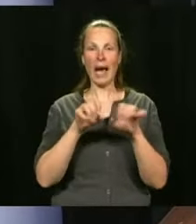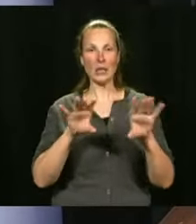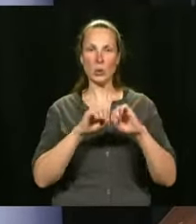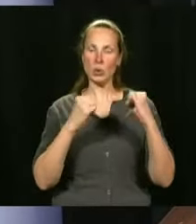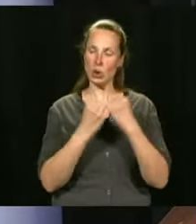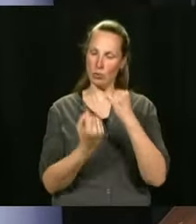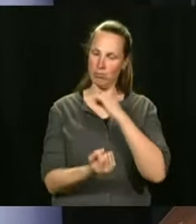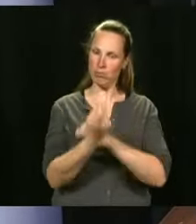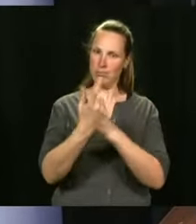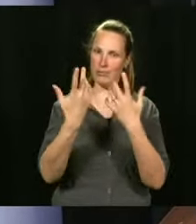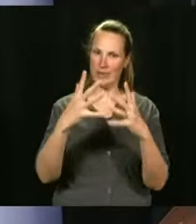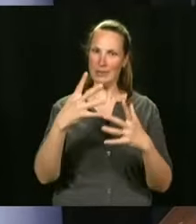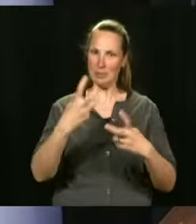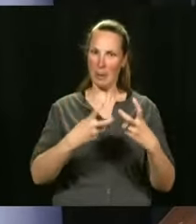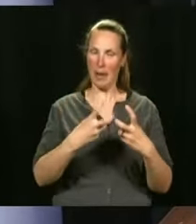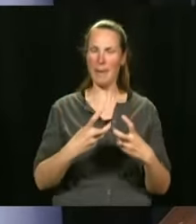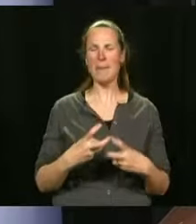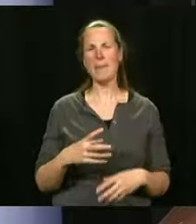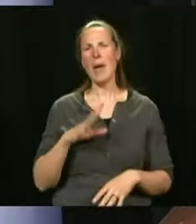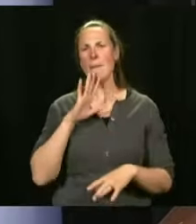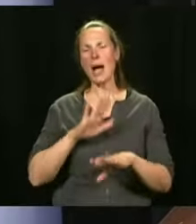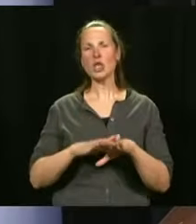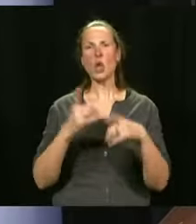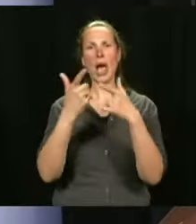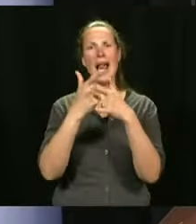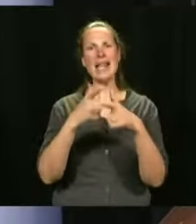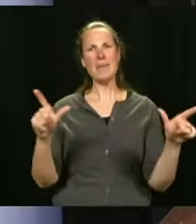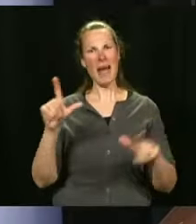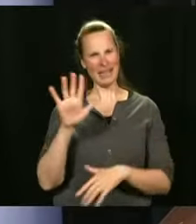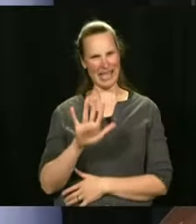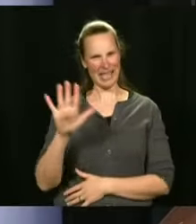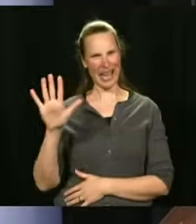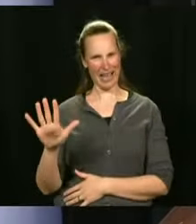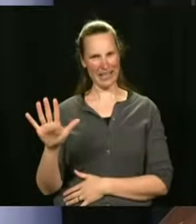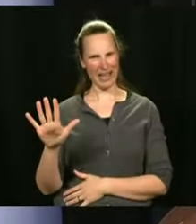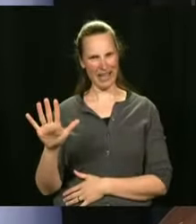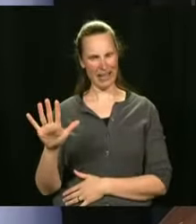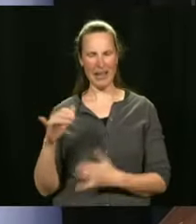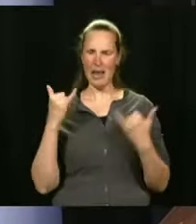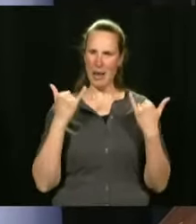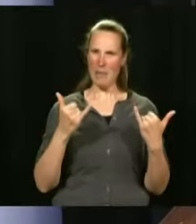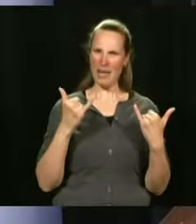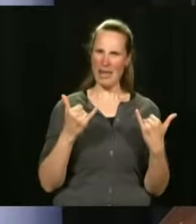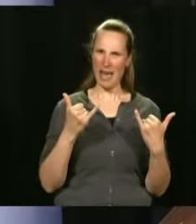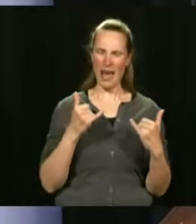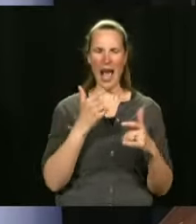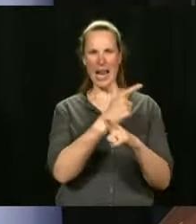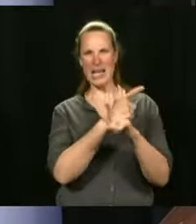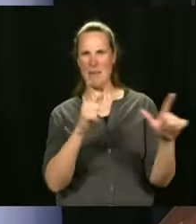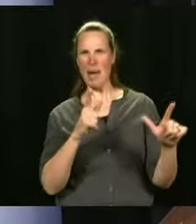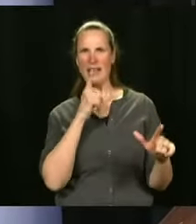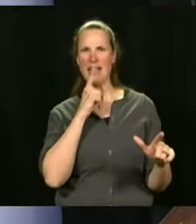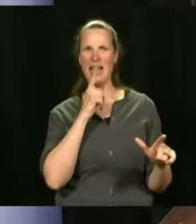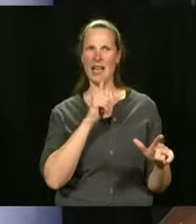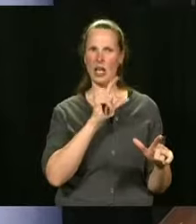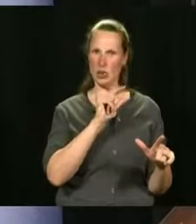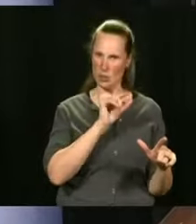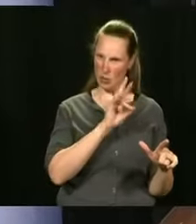We often have spoken about Freedom 55. Now, what I'm hearing is Freedom 75%.